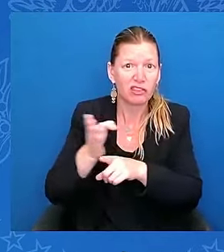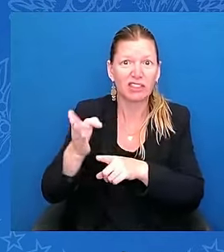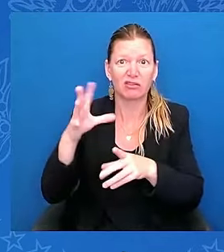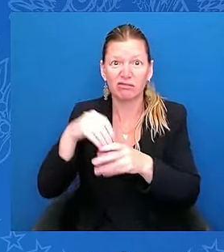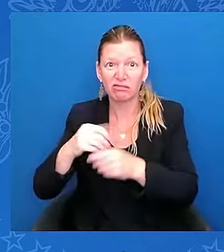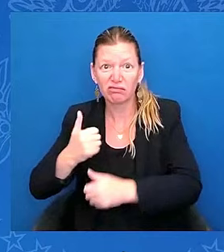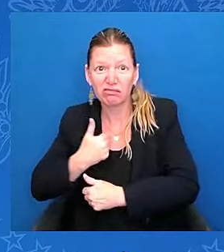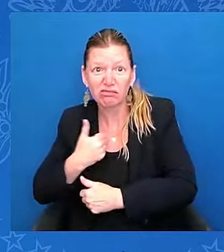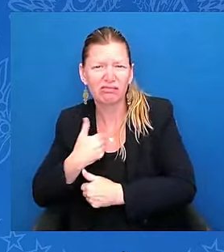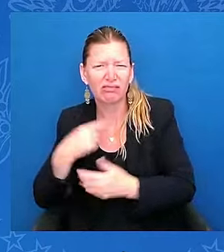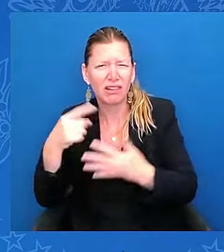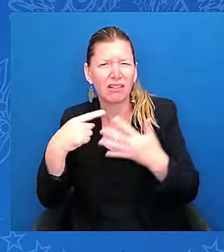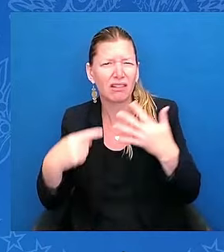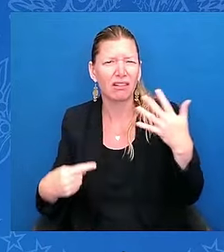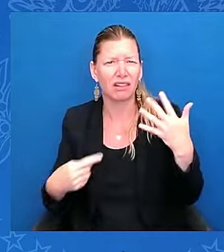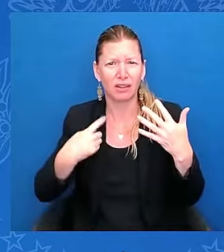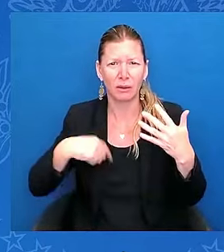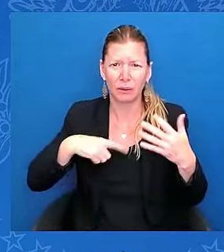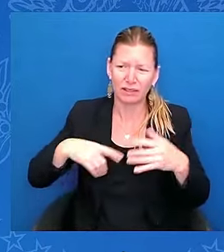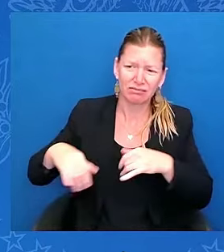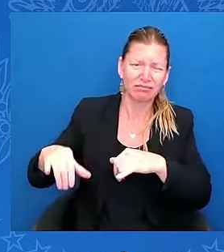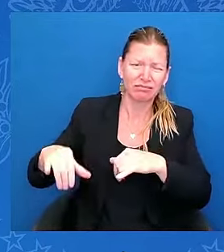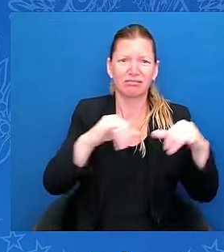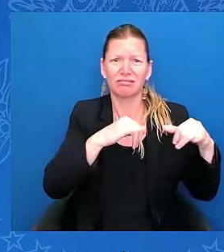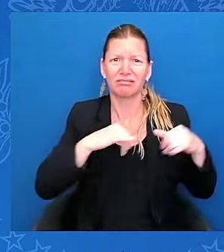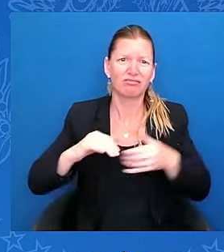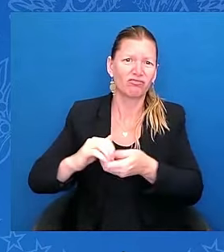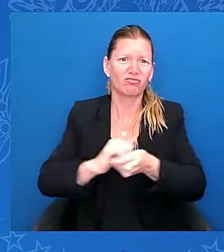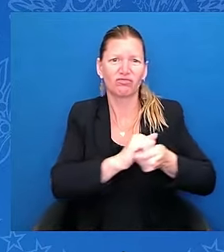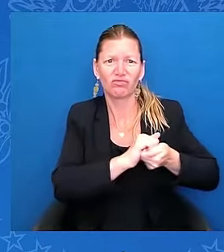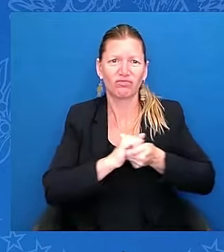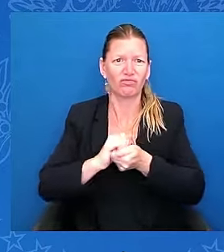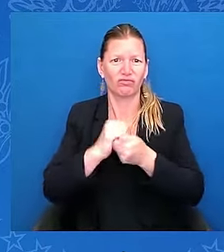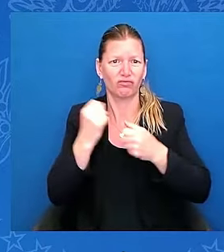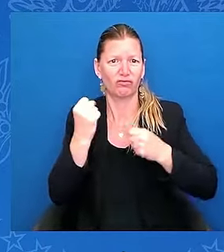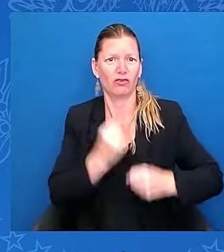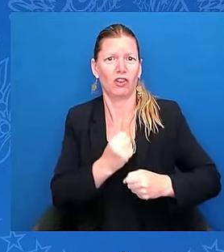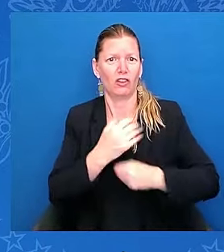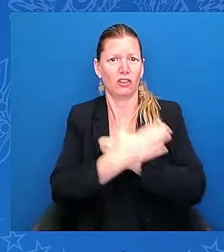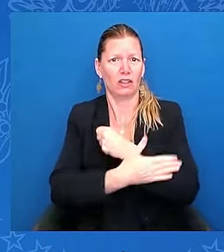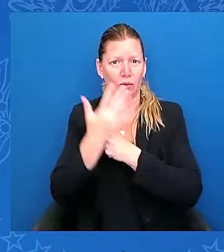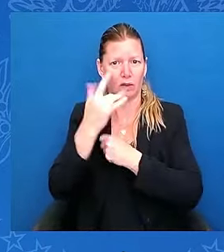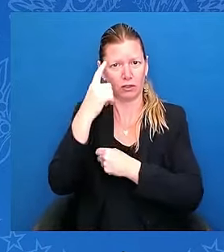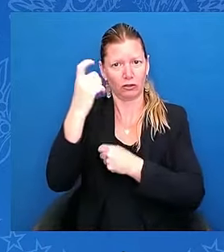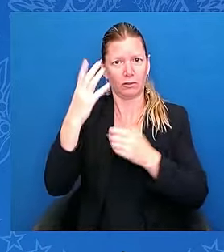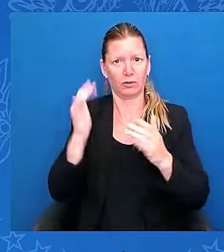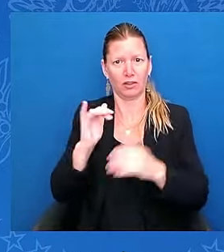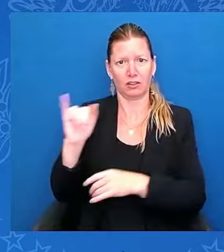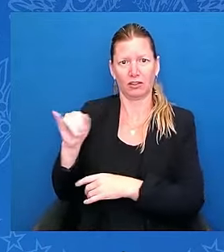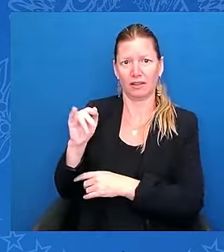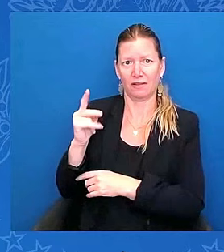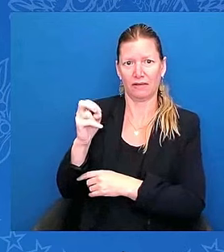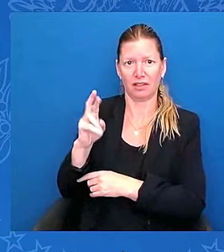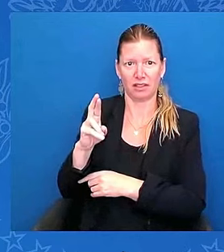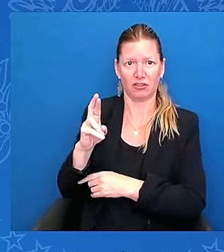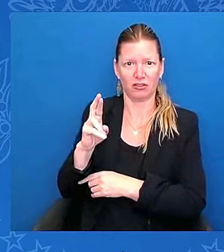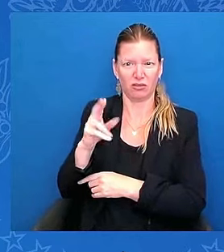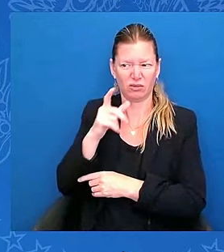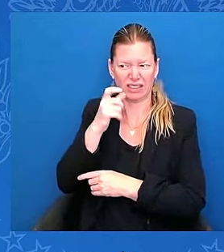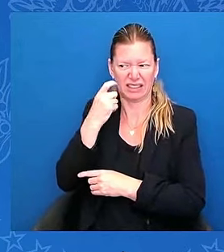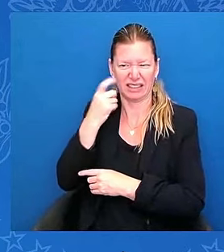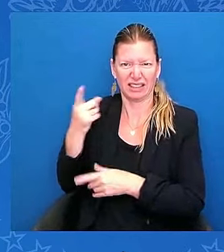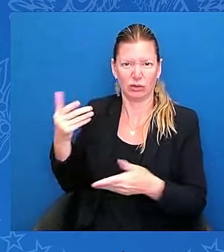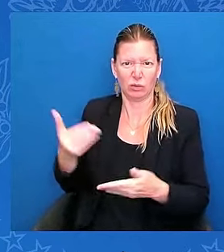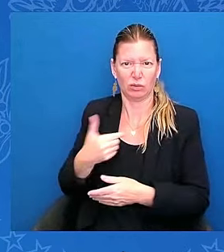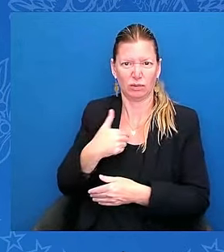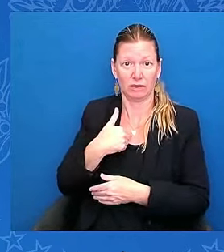just introduced me. So today, I'm announcing new measures to clarify and speed up work visas to help people, including DREAMers, who have graduated from